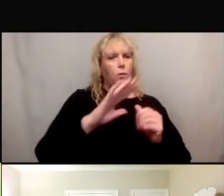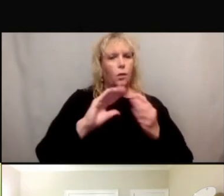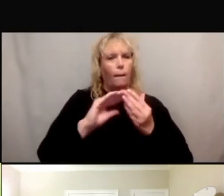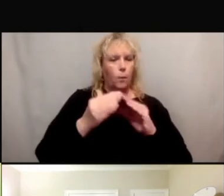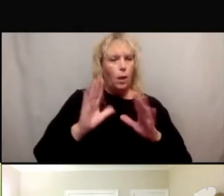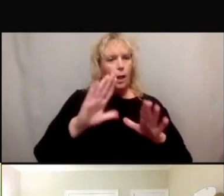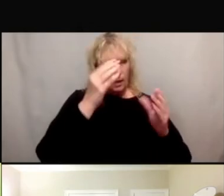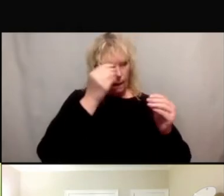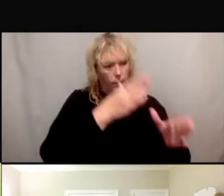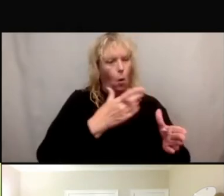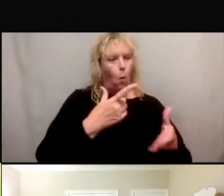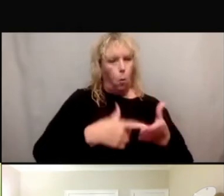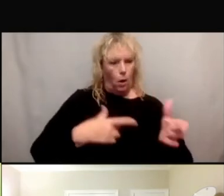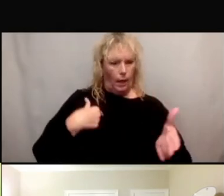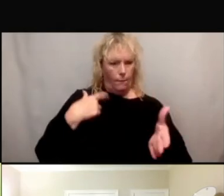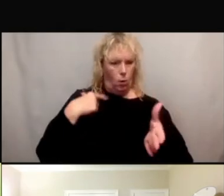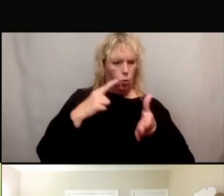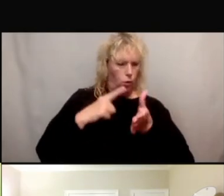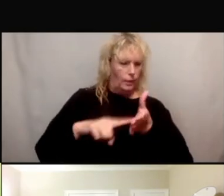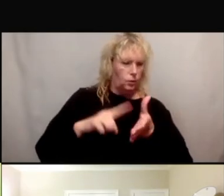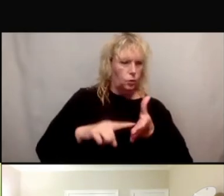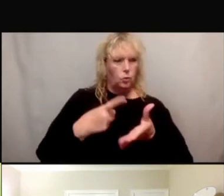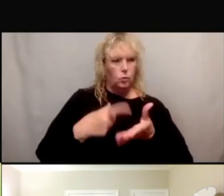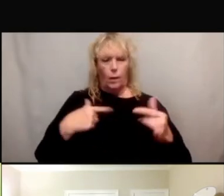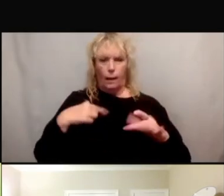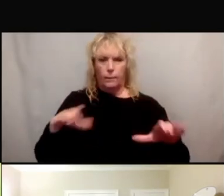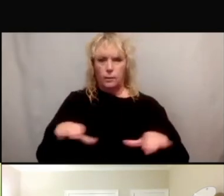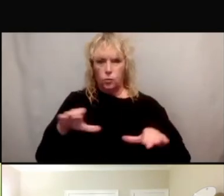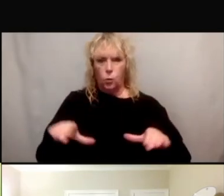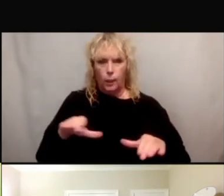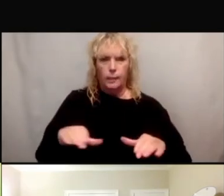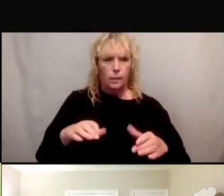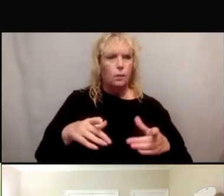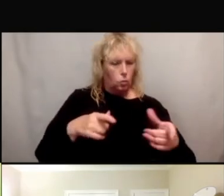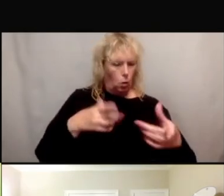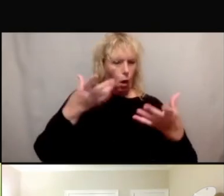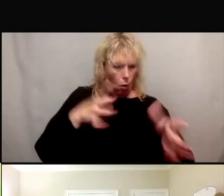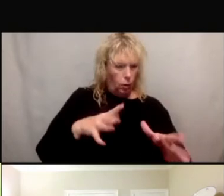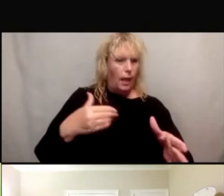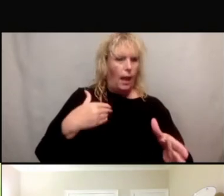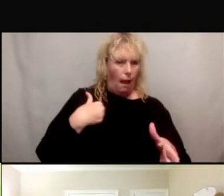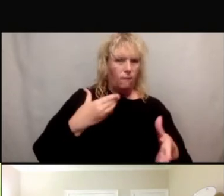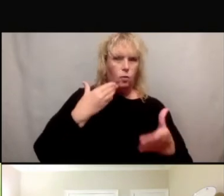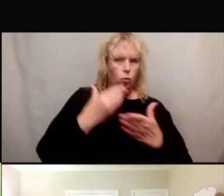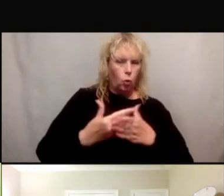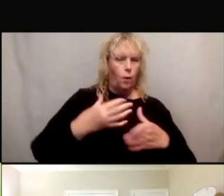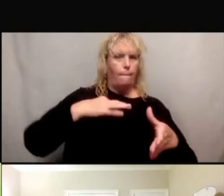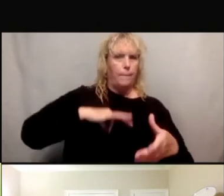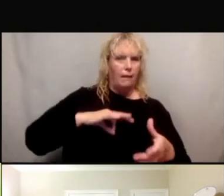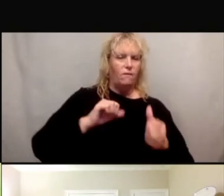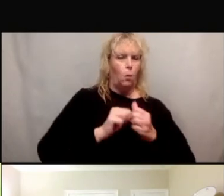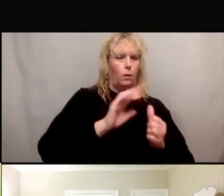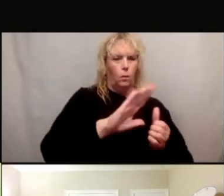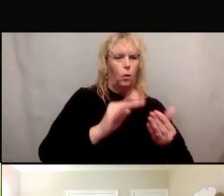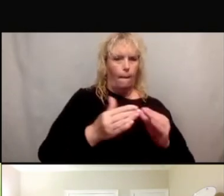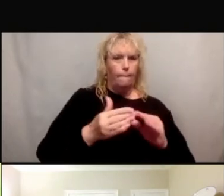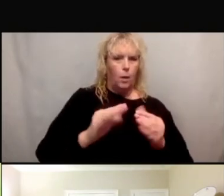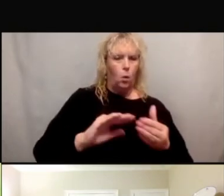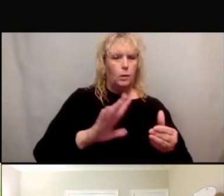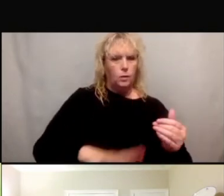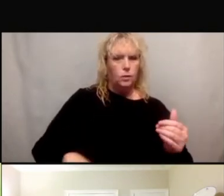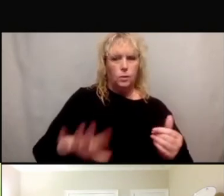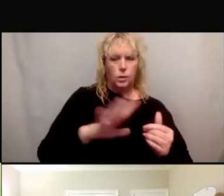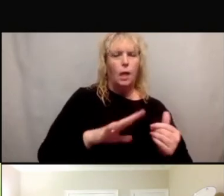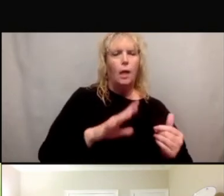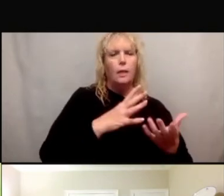people know what research is, how it's already in their community, how it's already benefiting potentially their community means like to